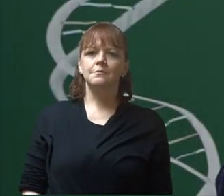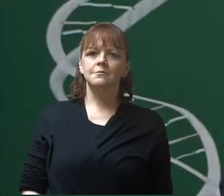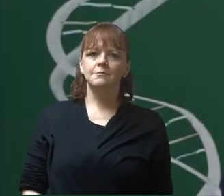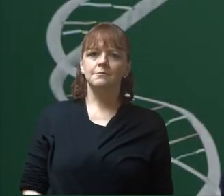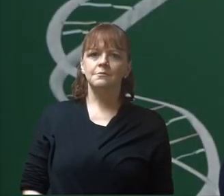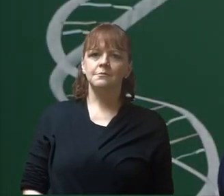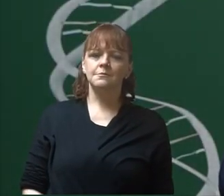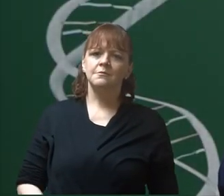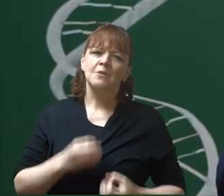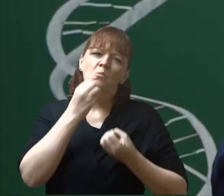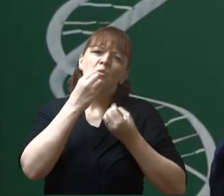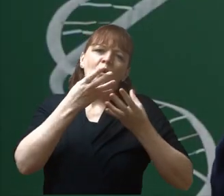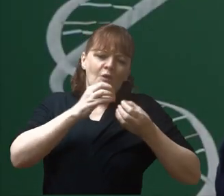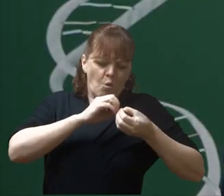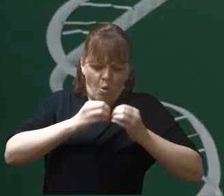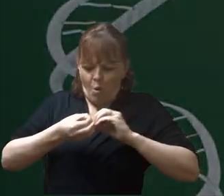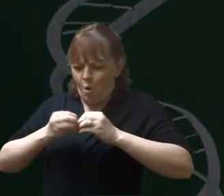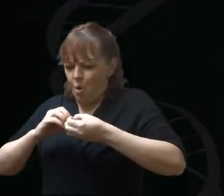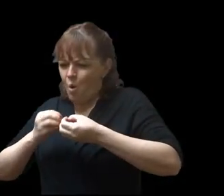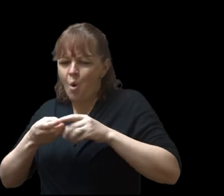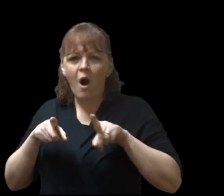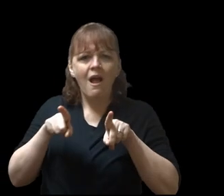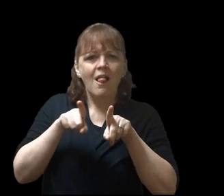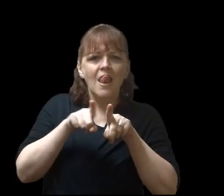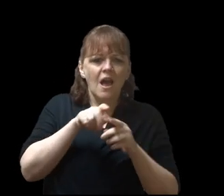string of pounds,